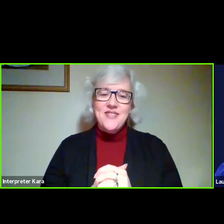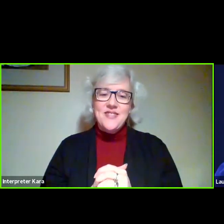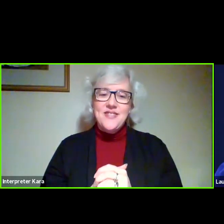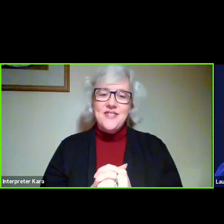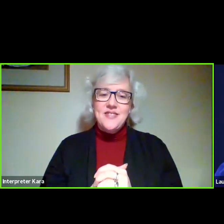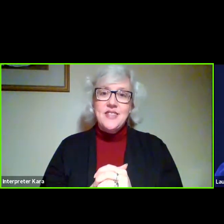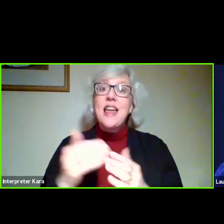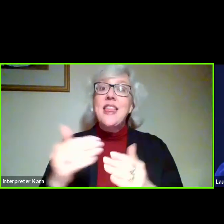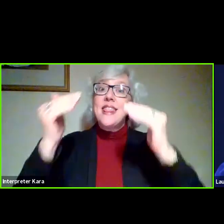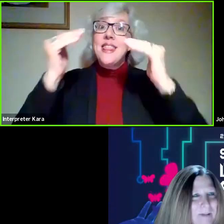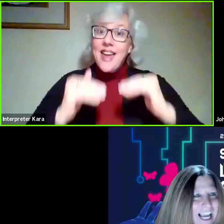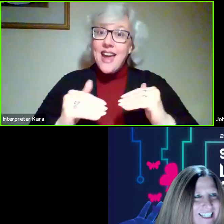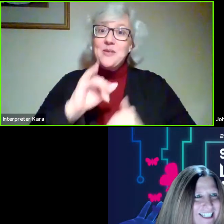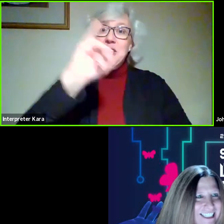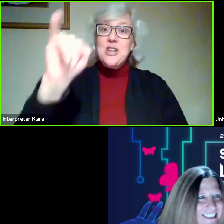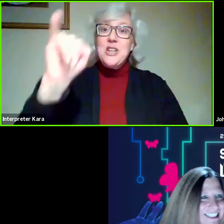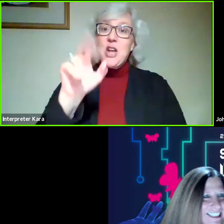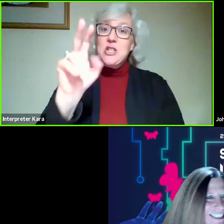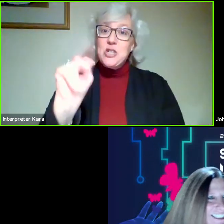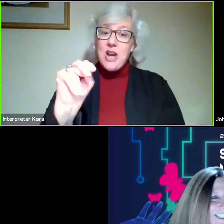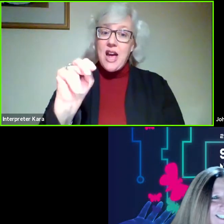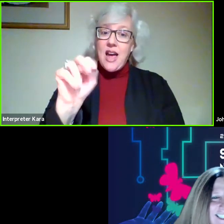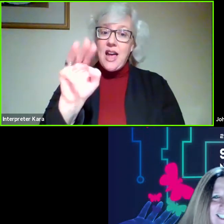Ben, John Miser.